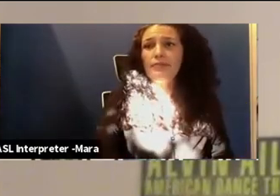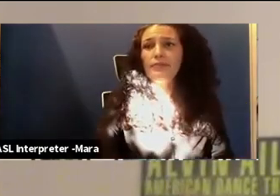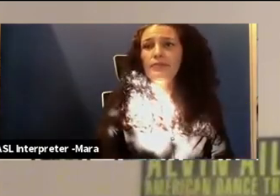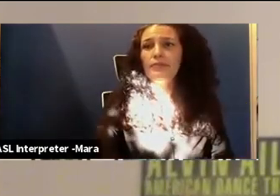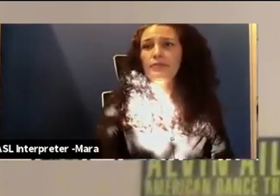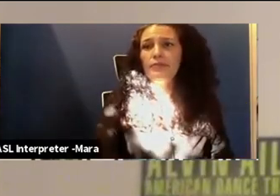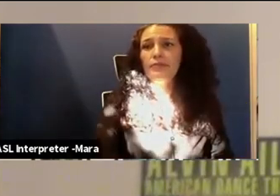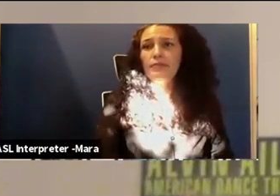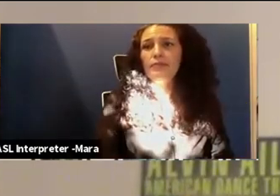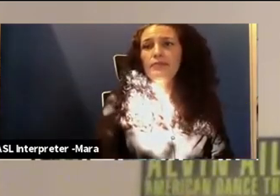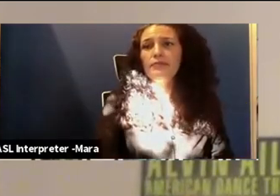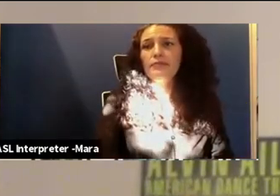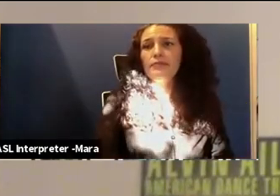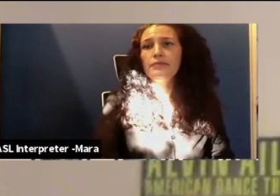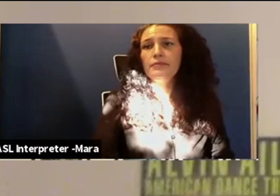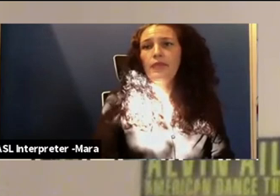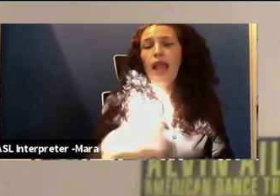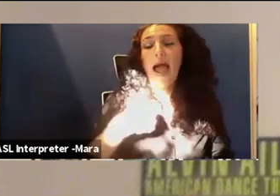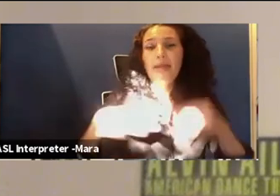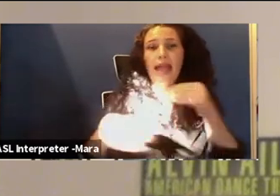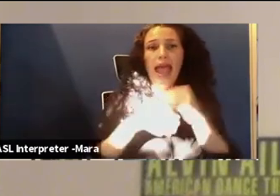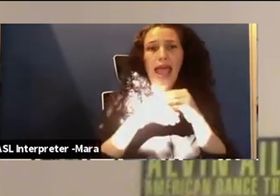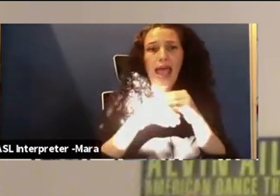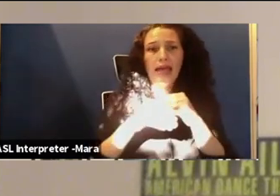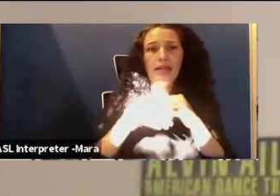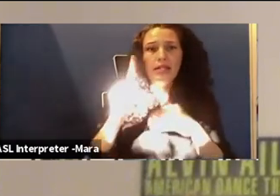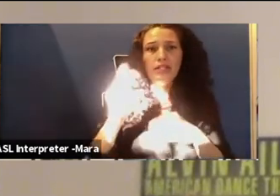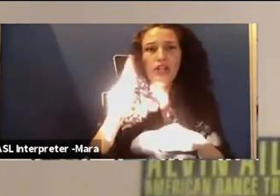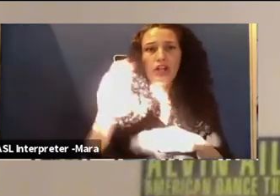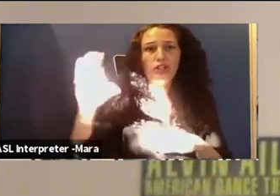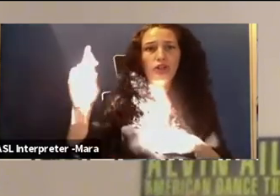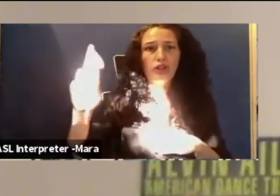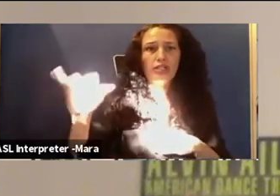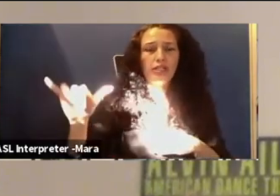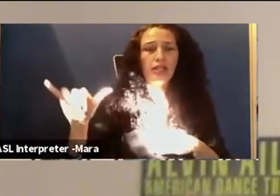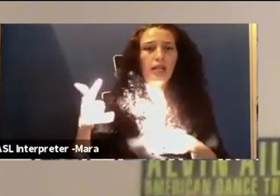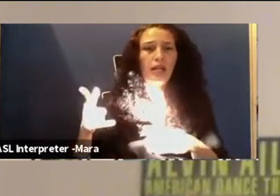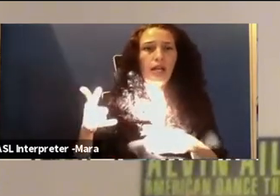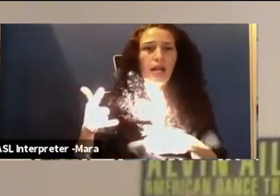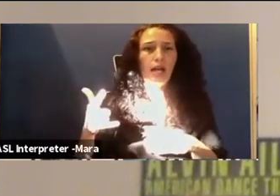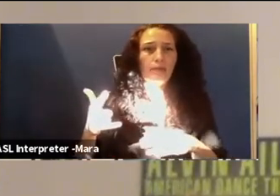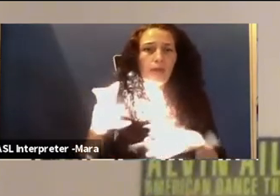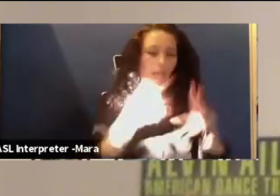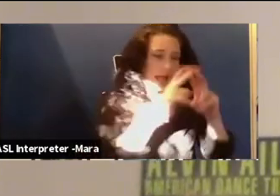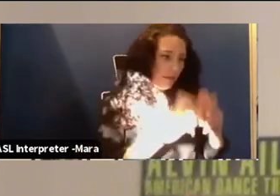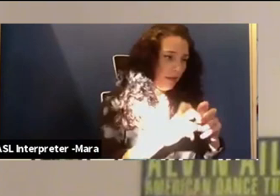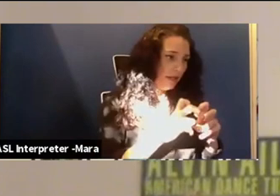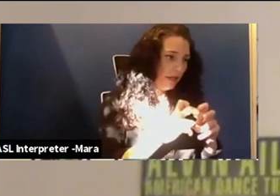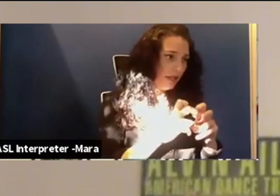as well. Well, one way that you can merge analytical chemistry and robotics is through automated